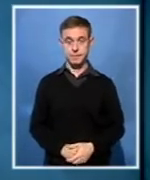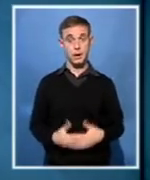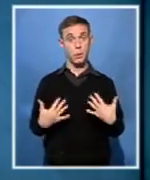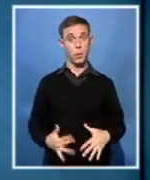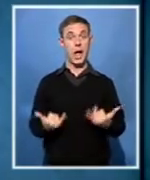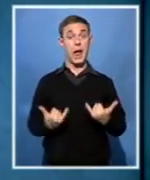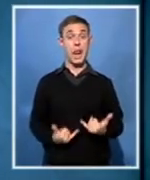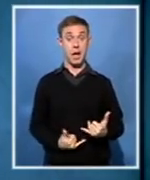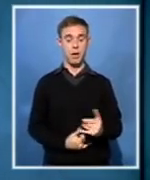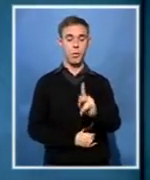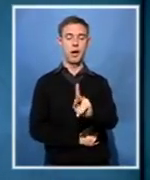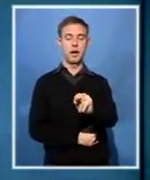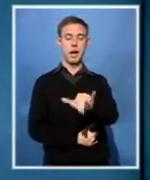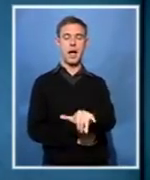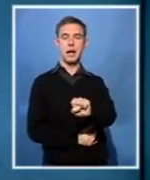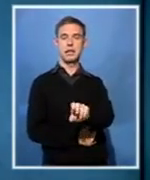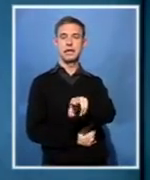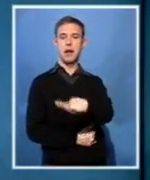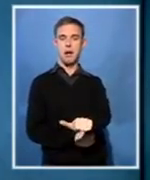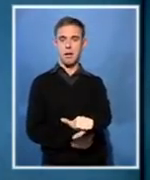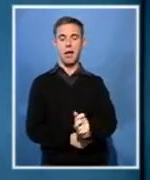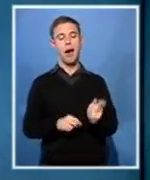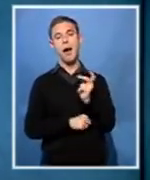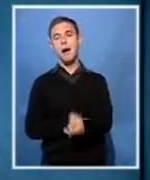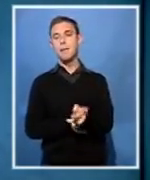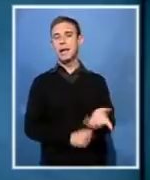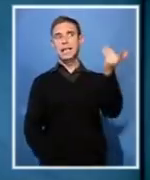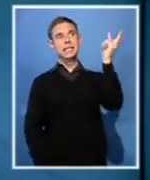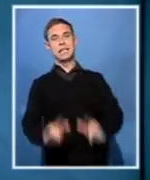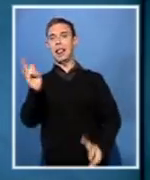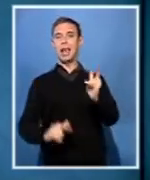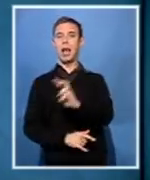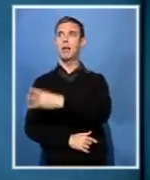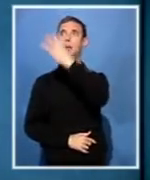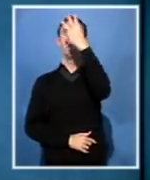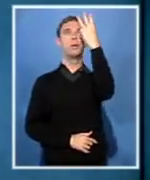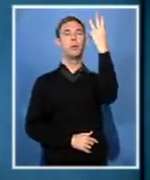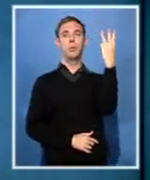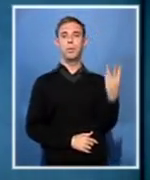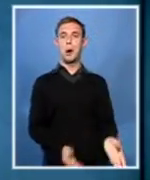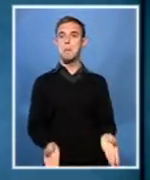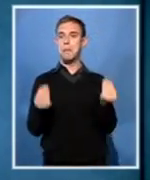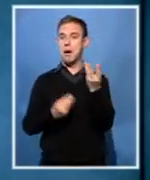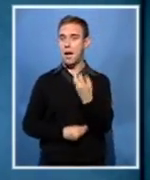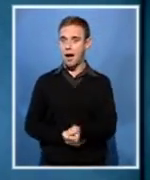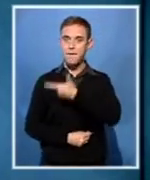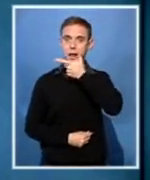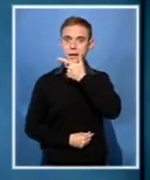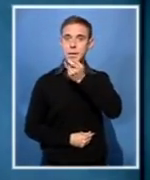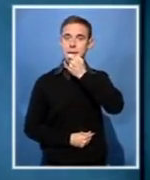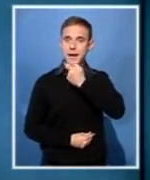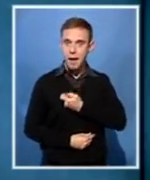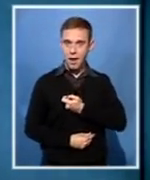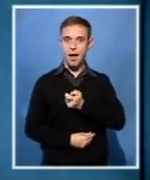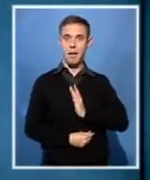Moving to Anaisna now, well, the city was once again painted with the colours of the rainbow. Lesbian, gay, bisexual,